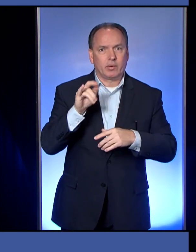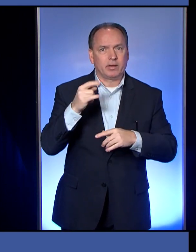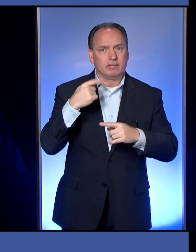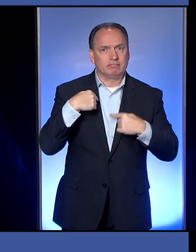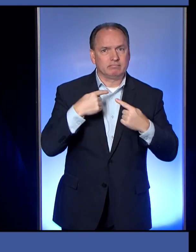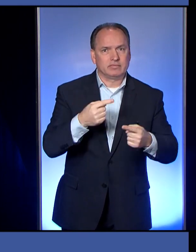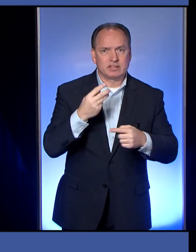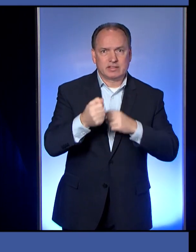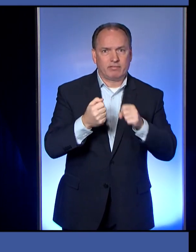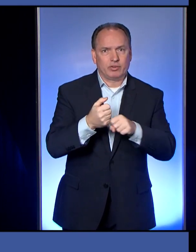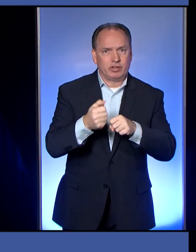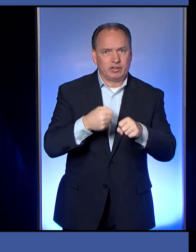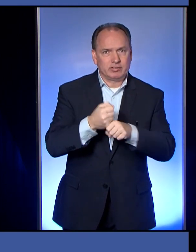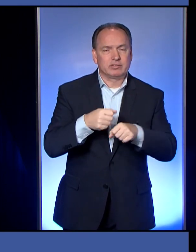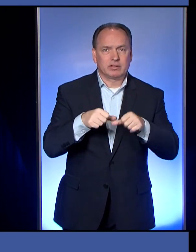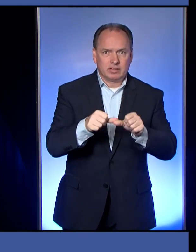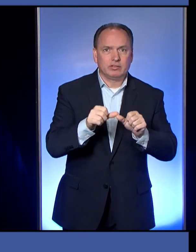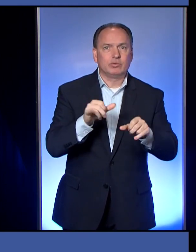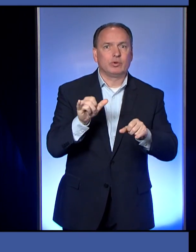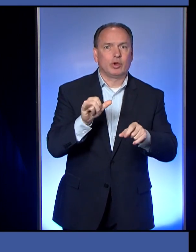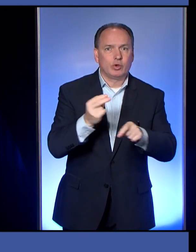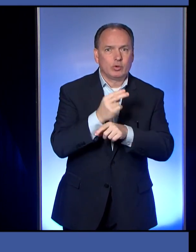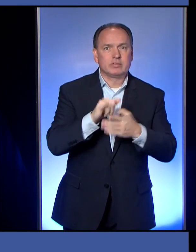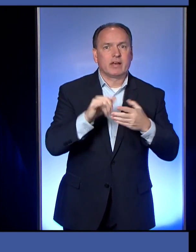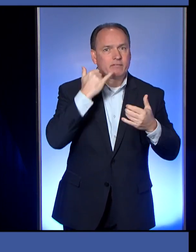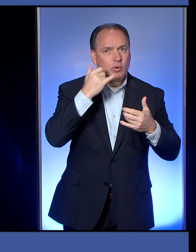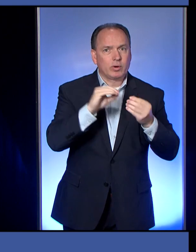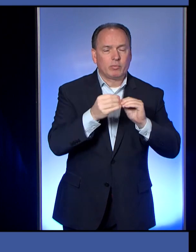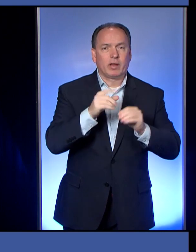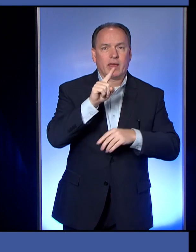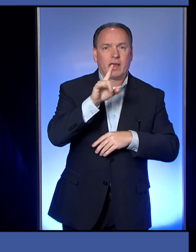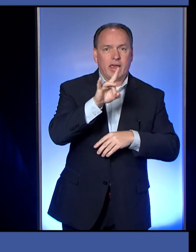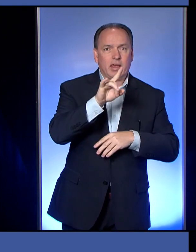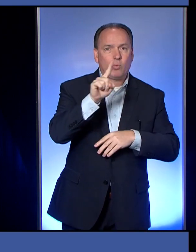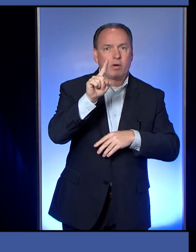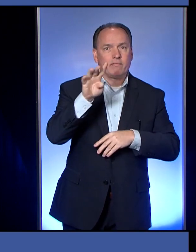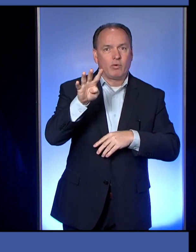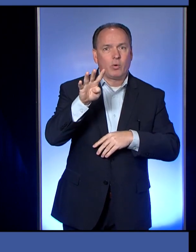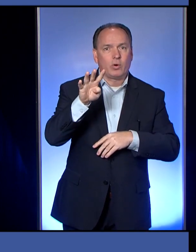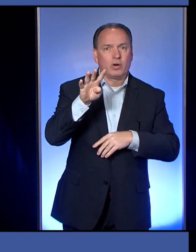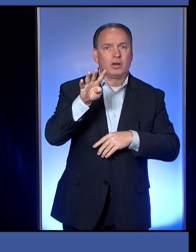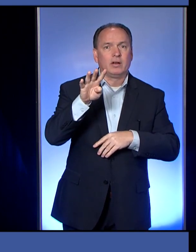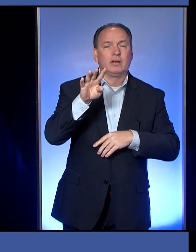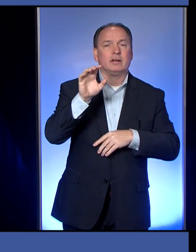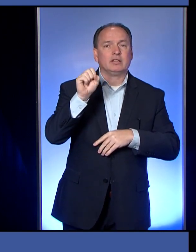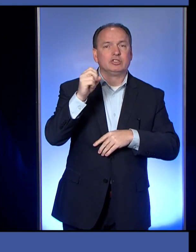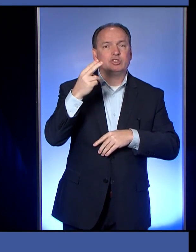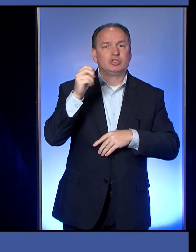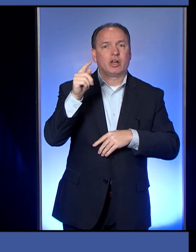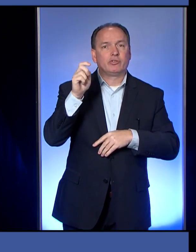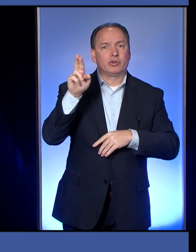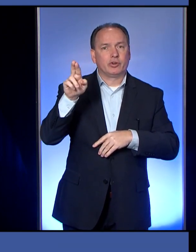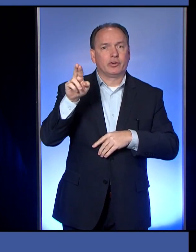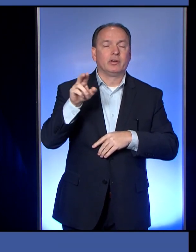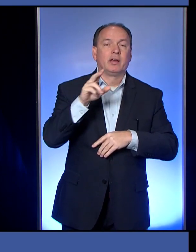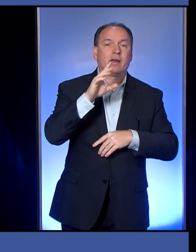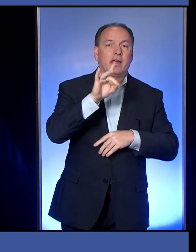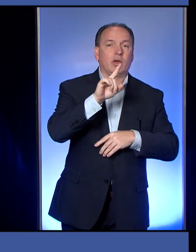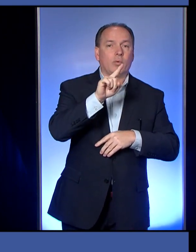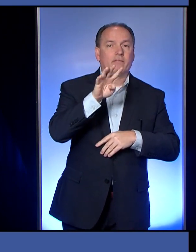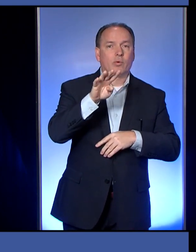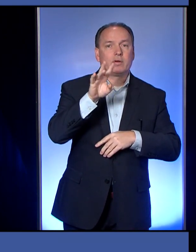We want you to continue to use that number. The number is 814-SHELTER. That's 814-743